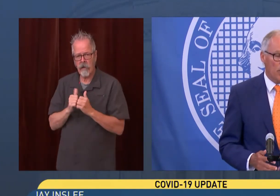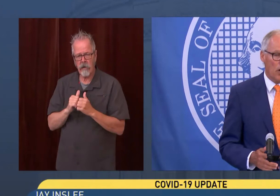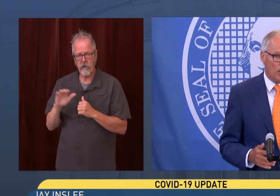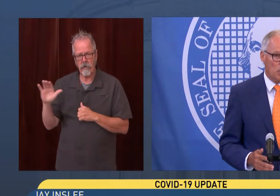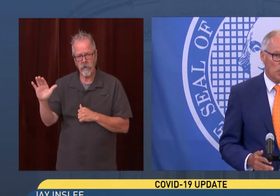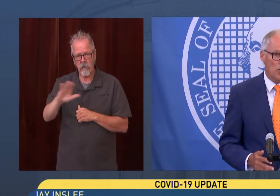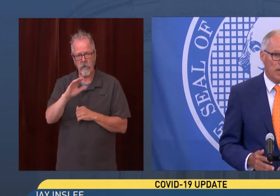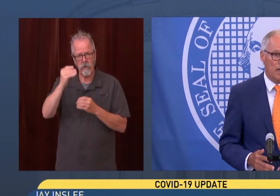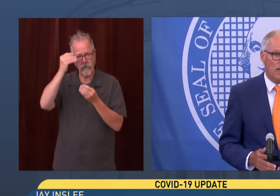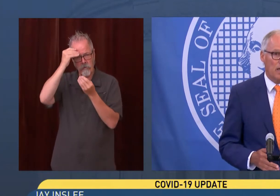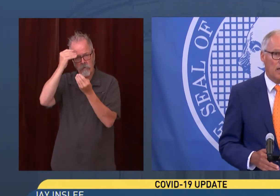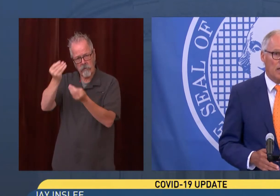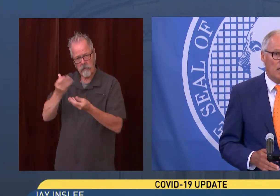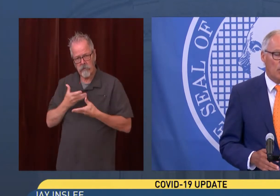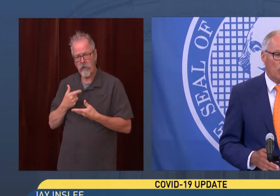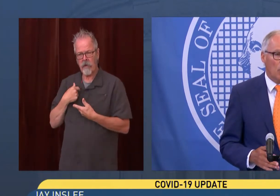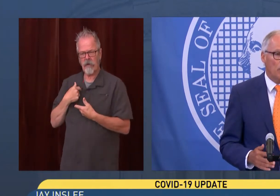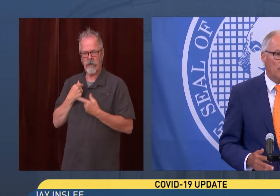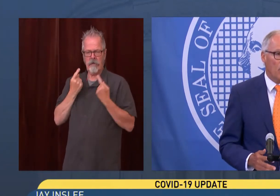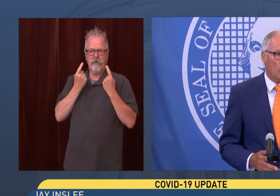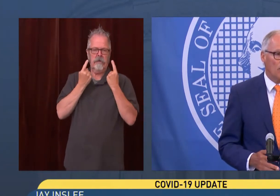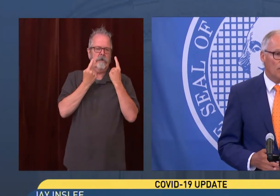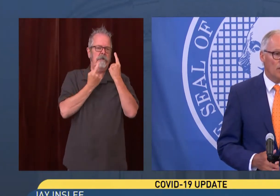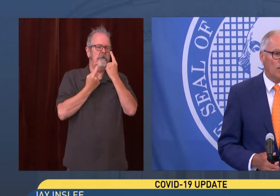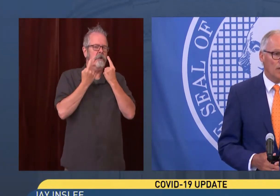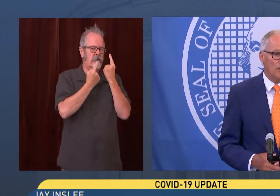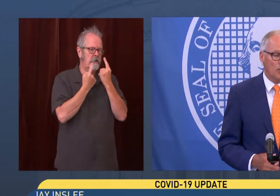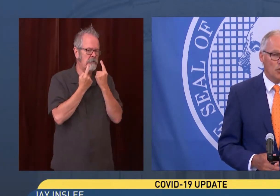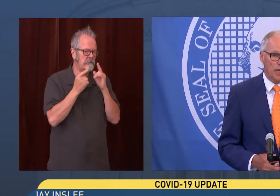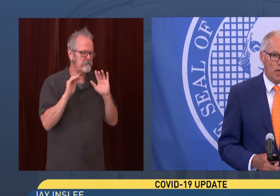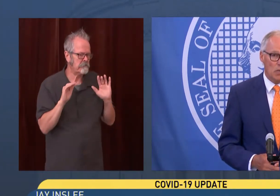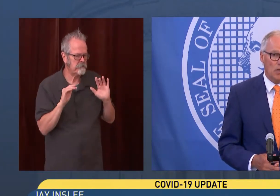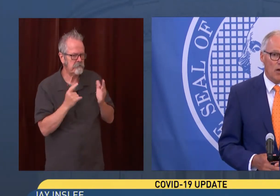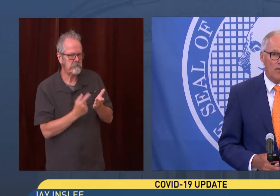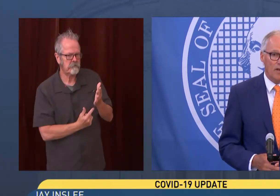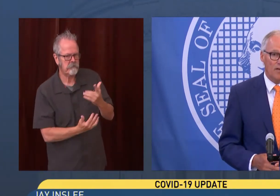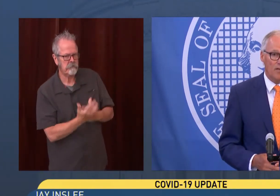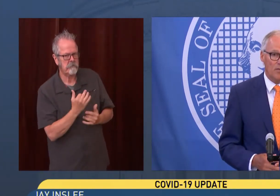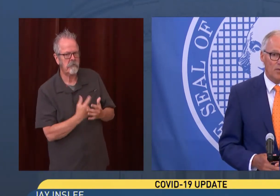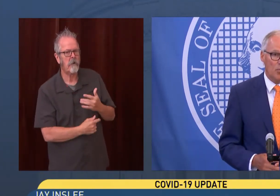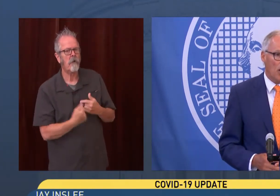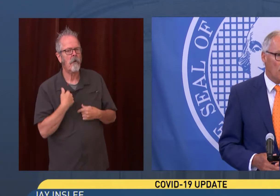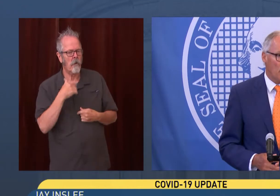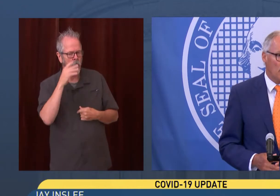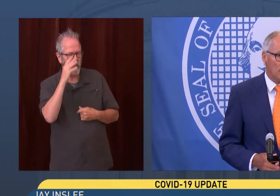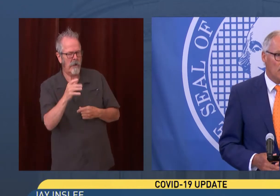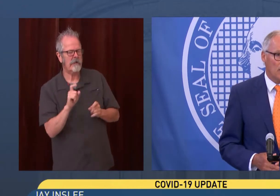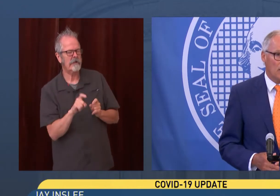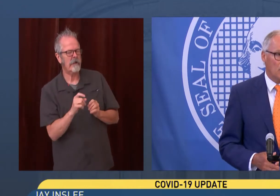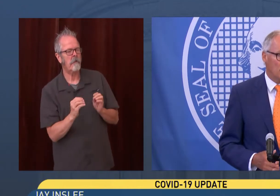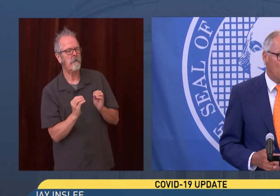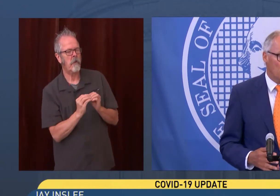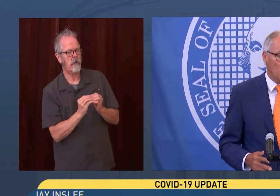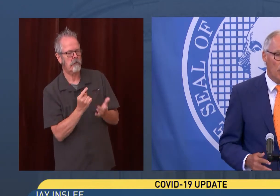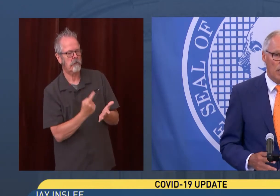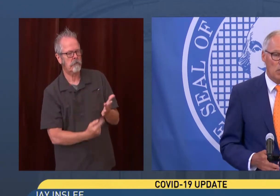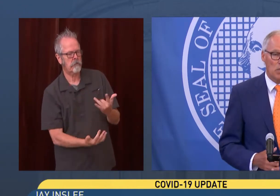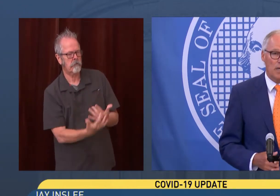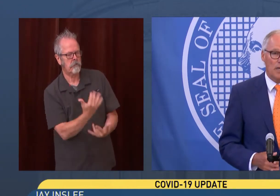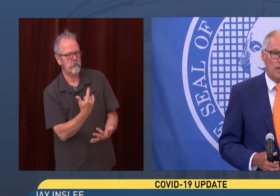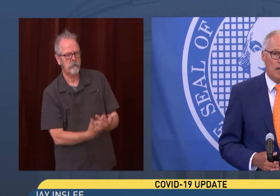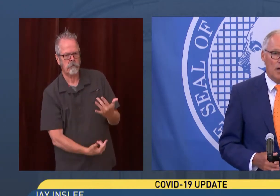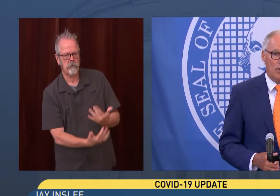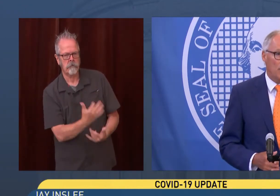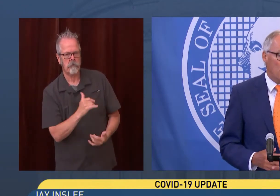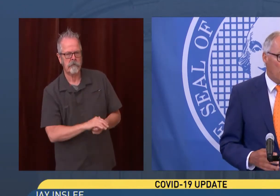some that we are considering. We will be involved in the future days and conversations with the broader public, with our employees,